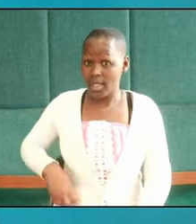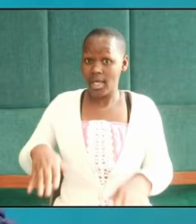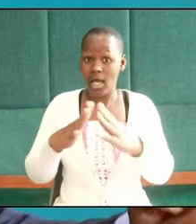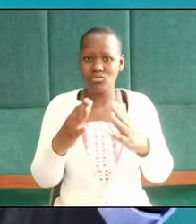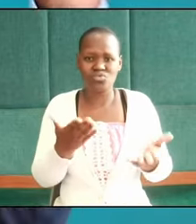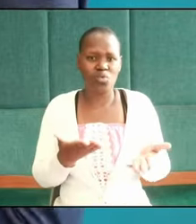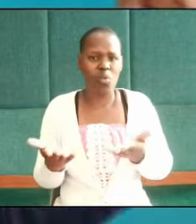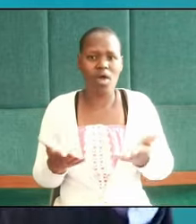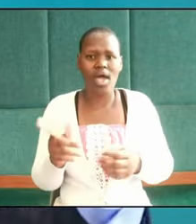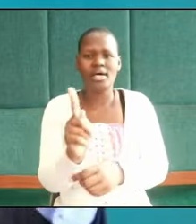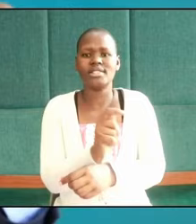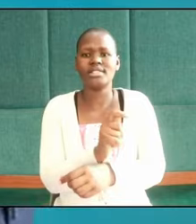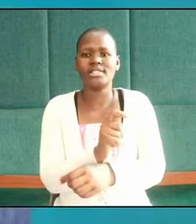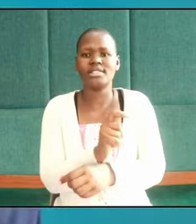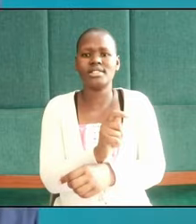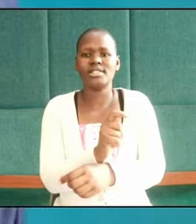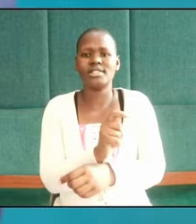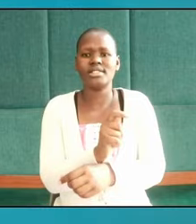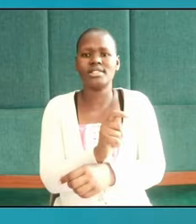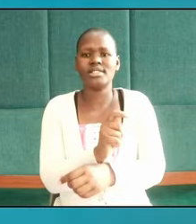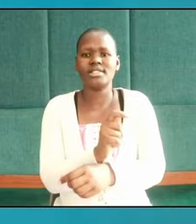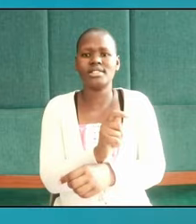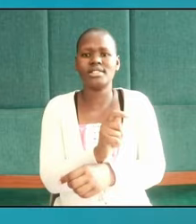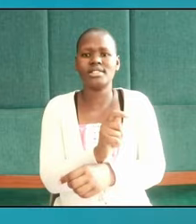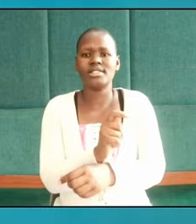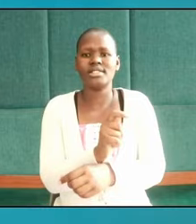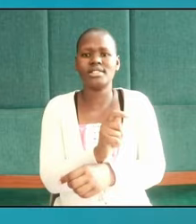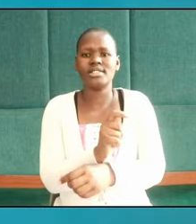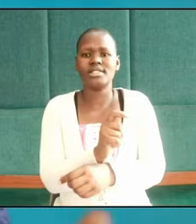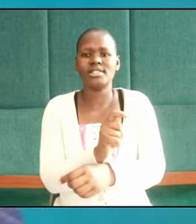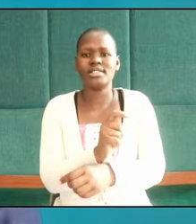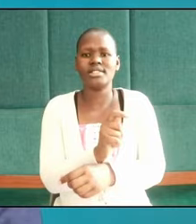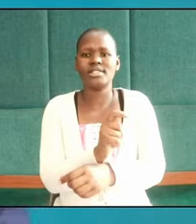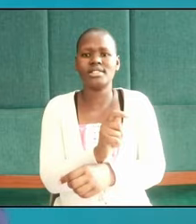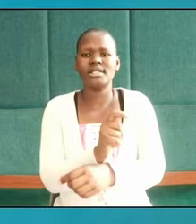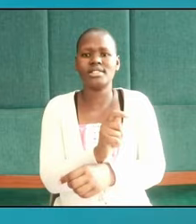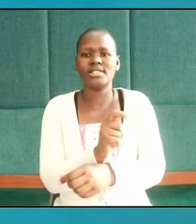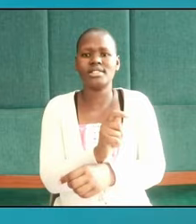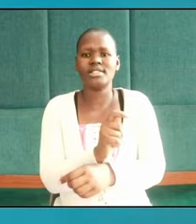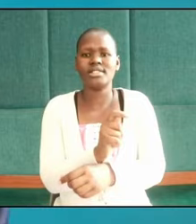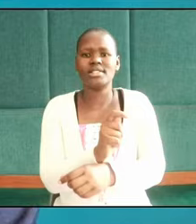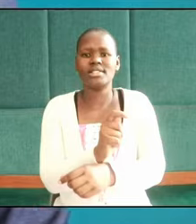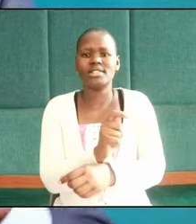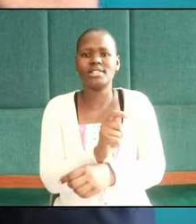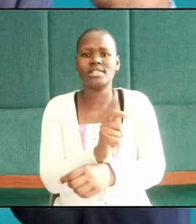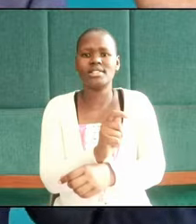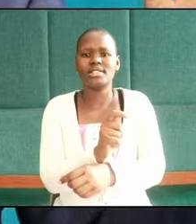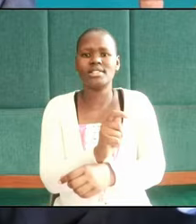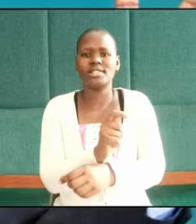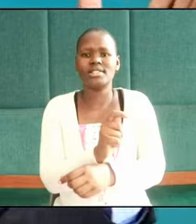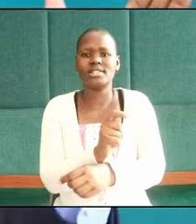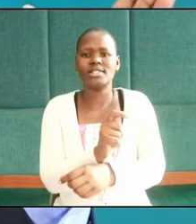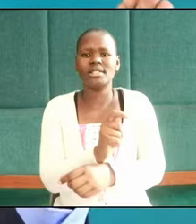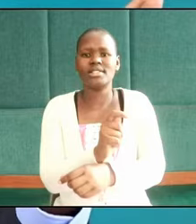Daniel Shadrach Meshach and Abednego were